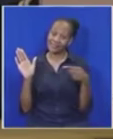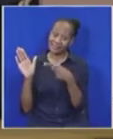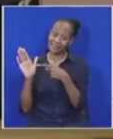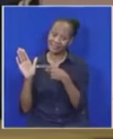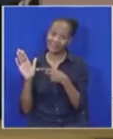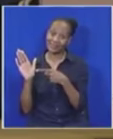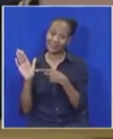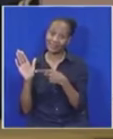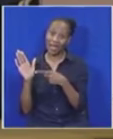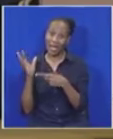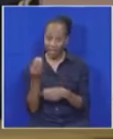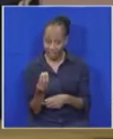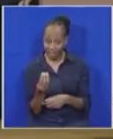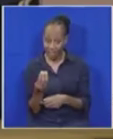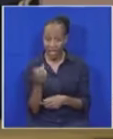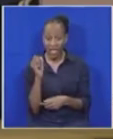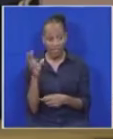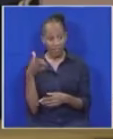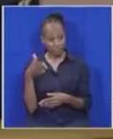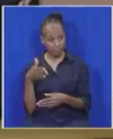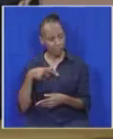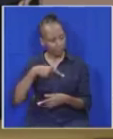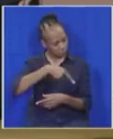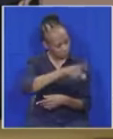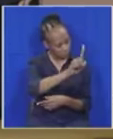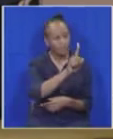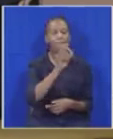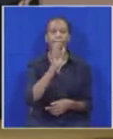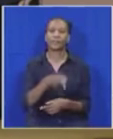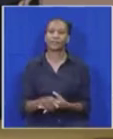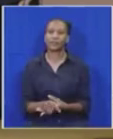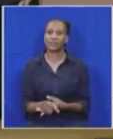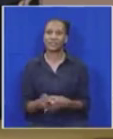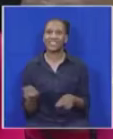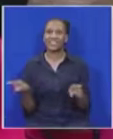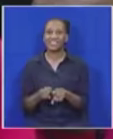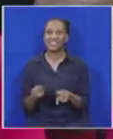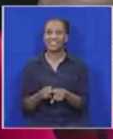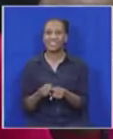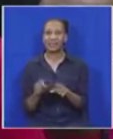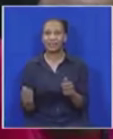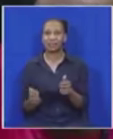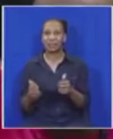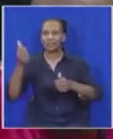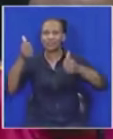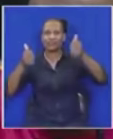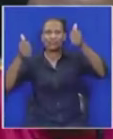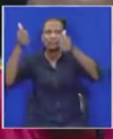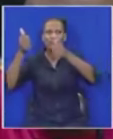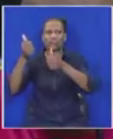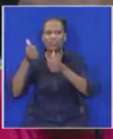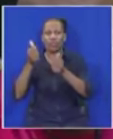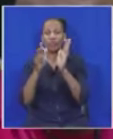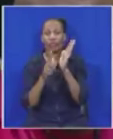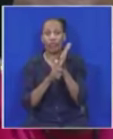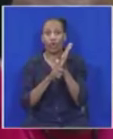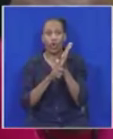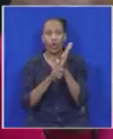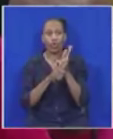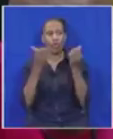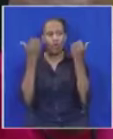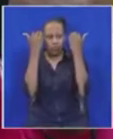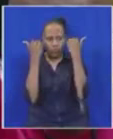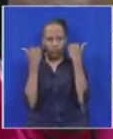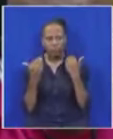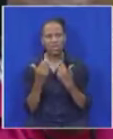guys must leave the house. They don't belong in the house. They are in the bridge. Even the justices are sitting on the other side. The justices